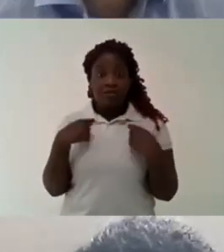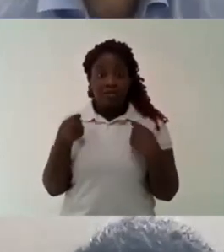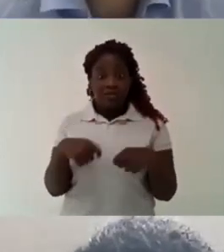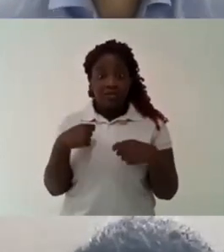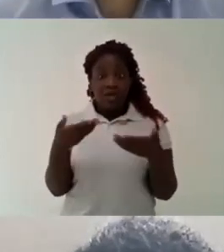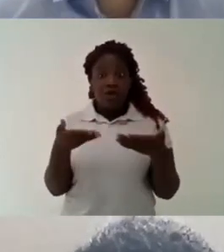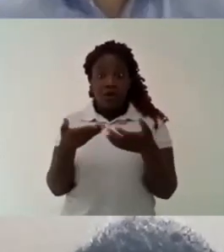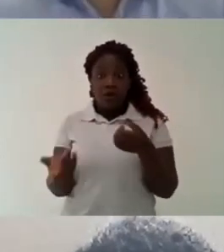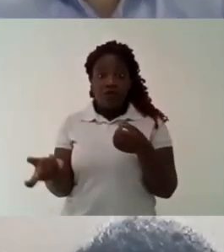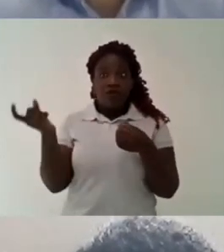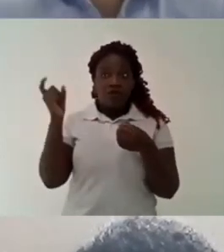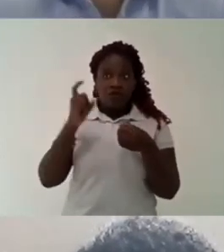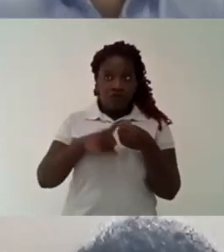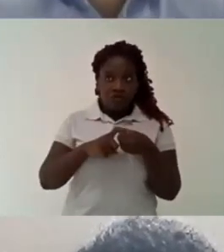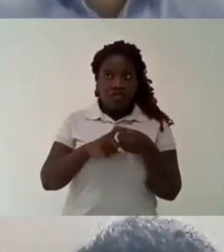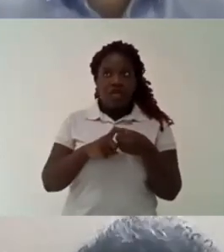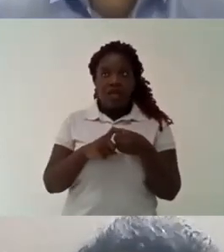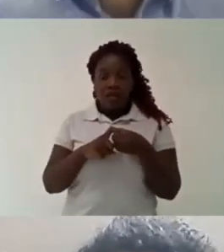of that situation